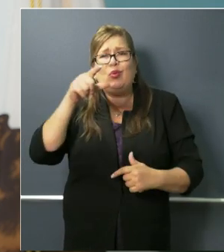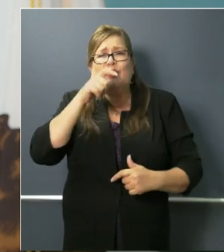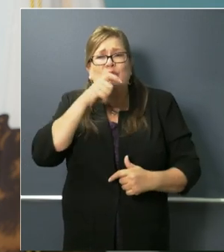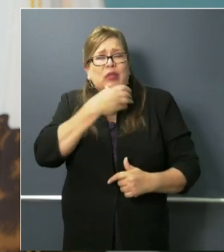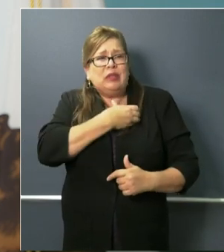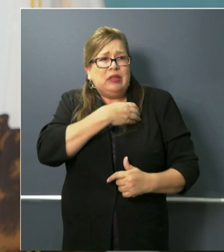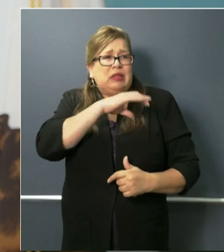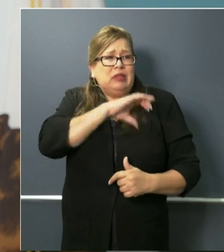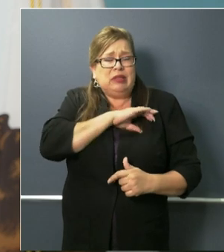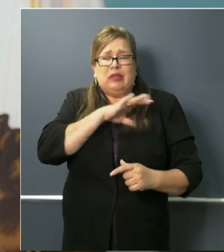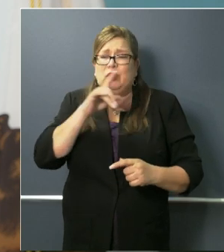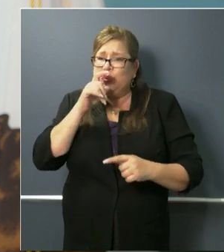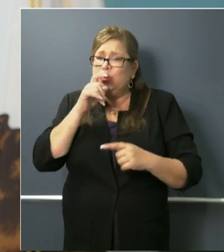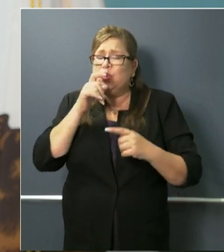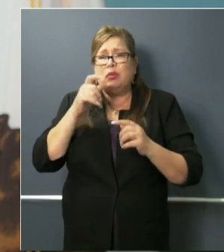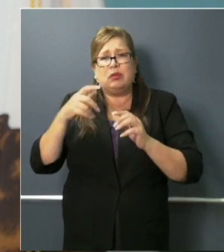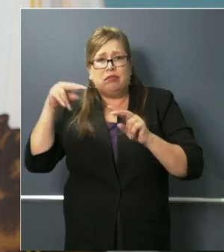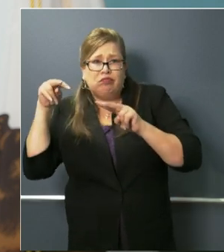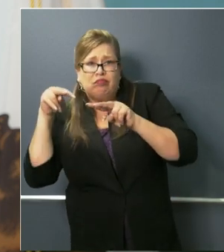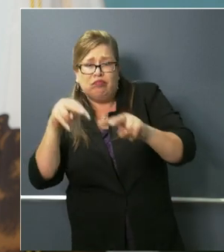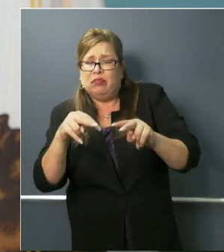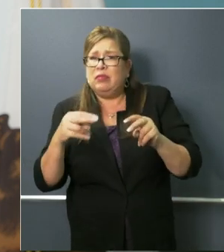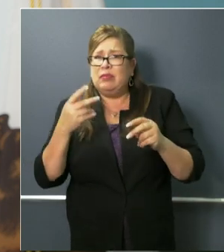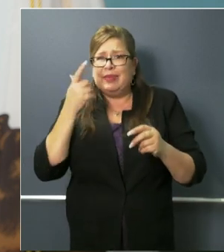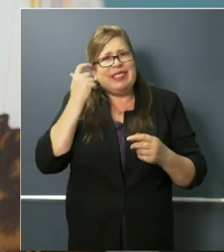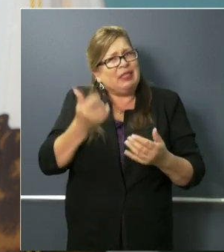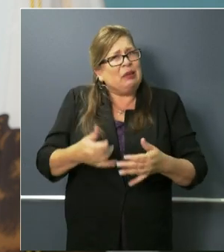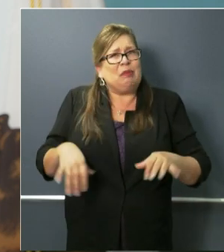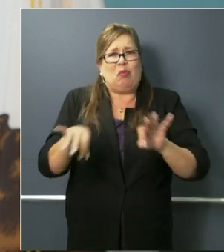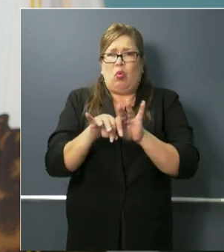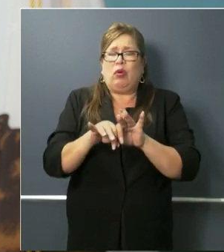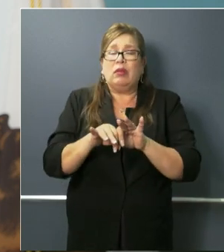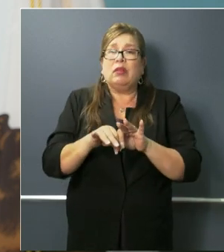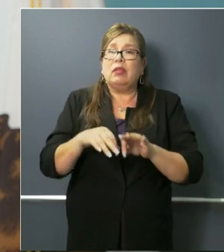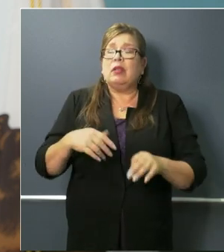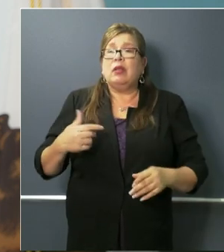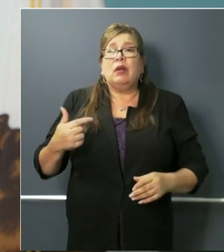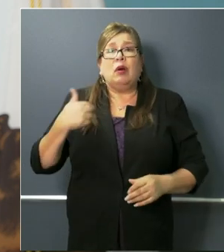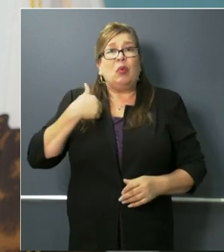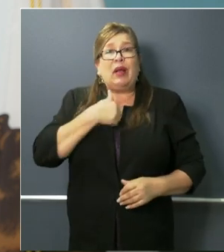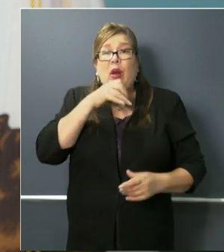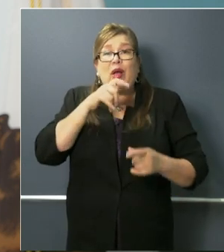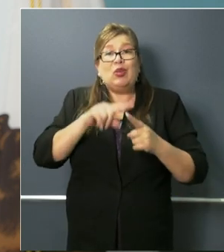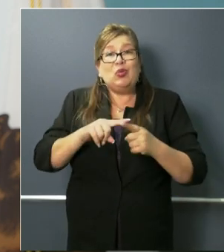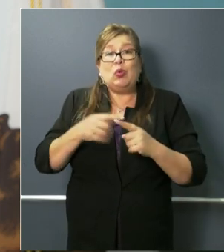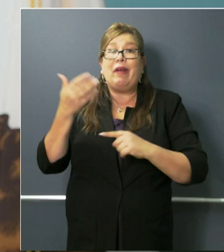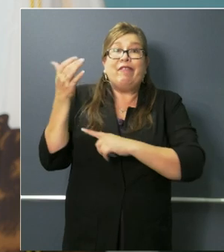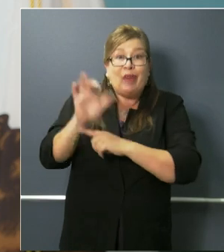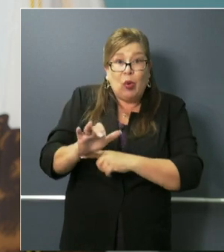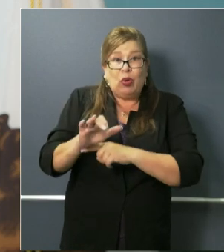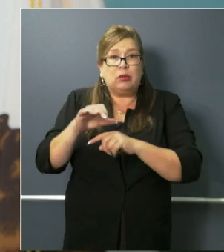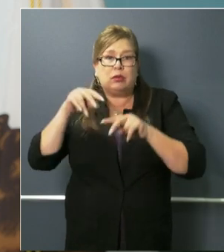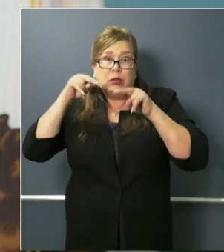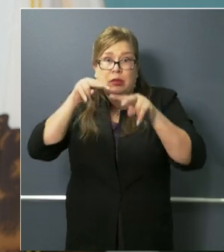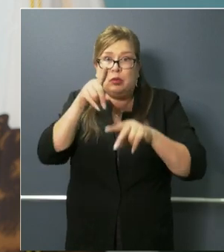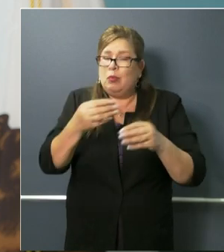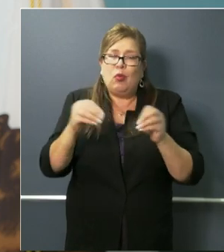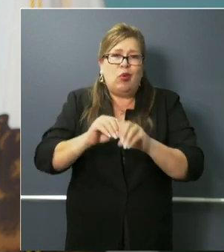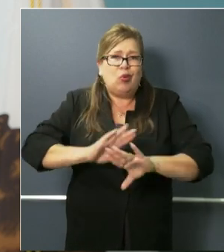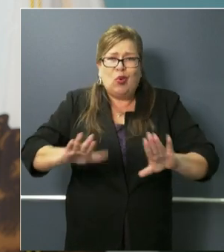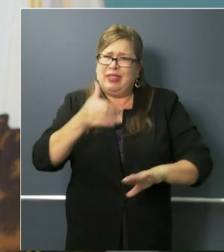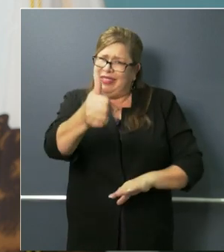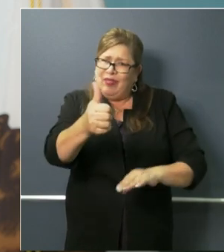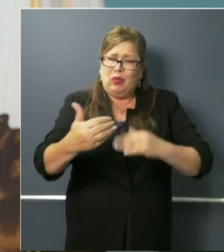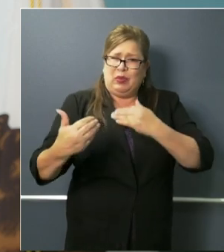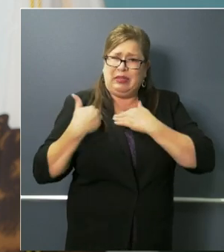enforcement. The state's always prepared to do more and I just want to encourage people don't don't force our hand in that respect. Continue to